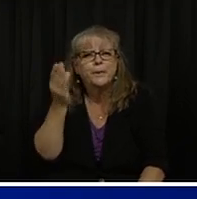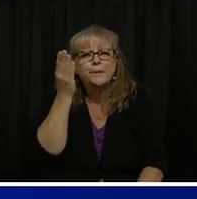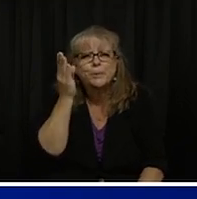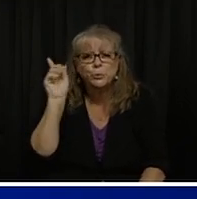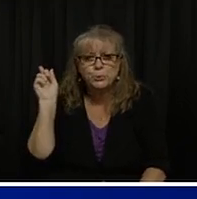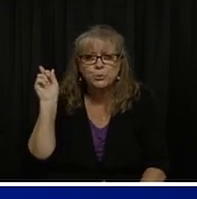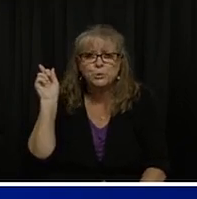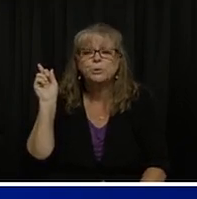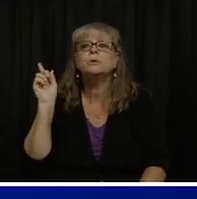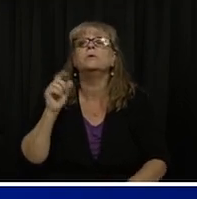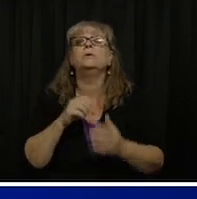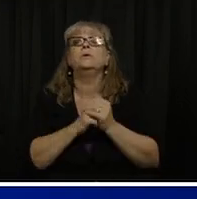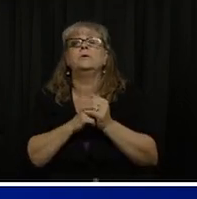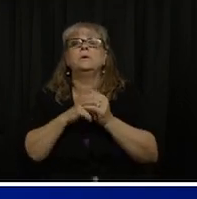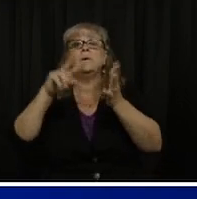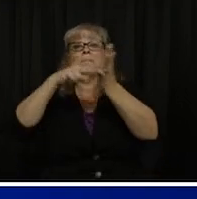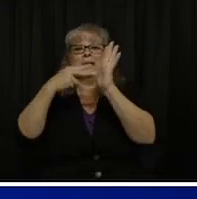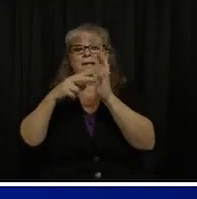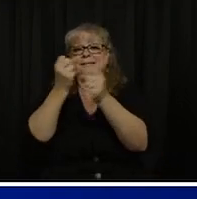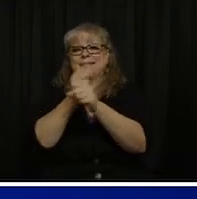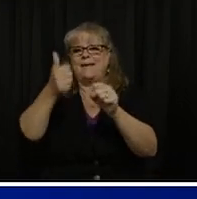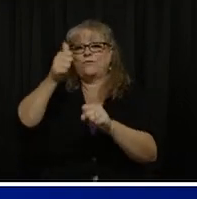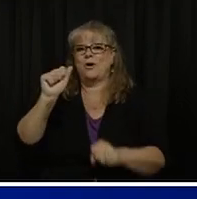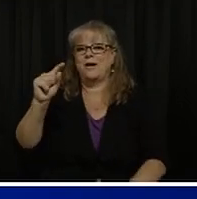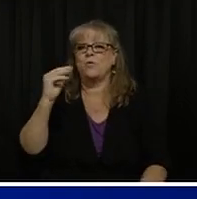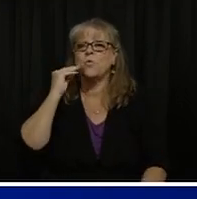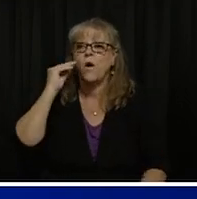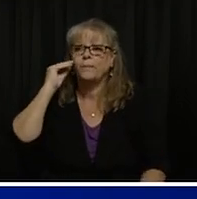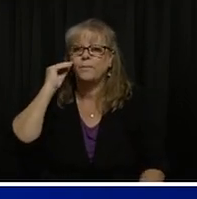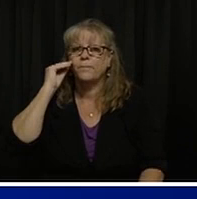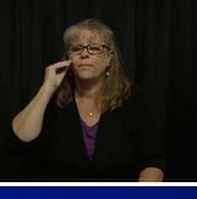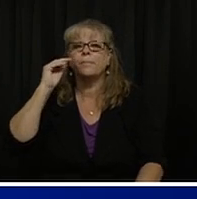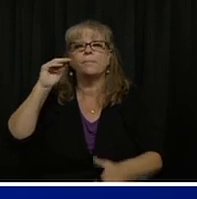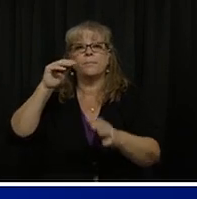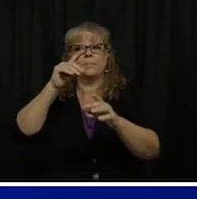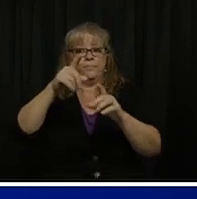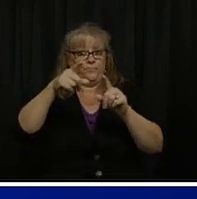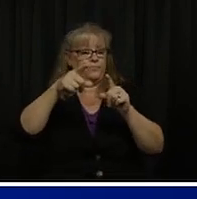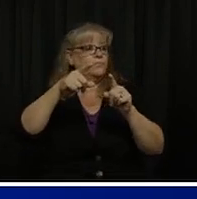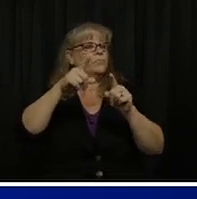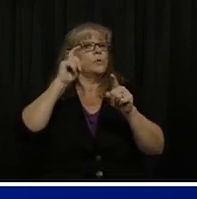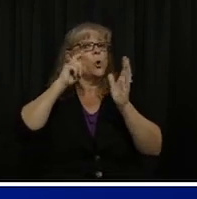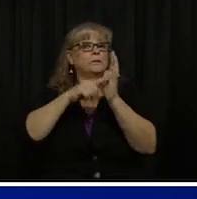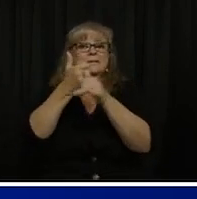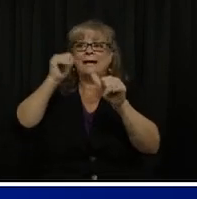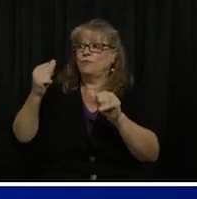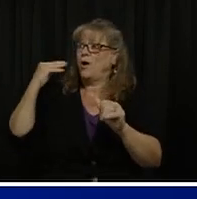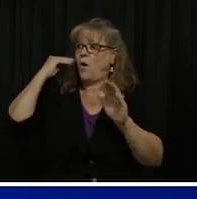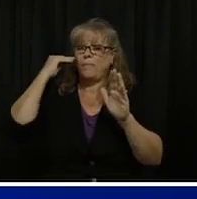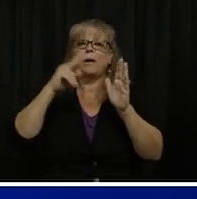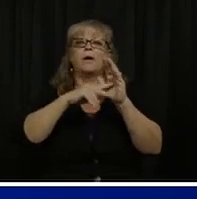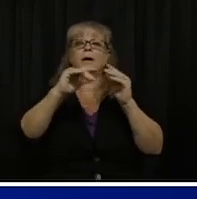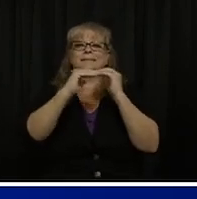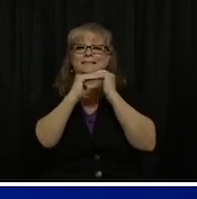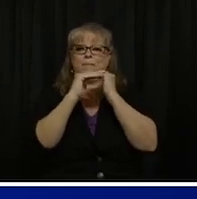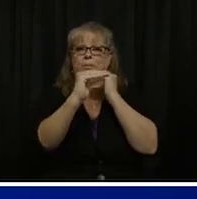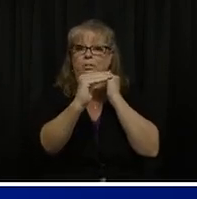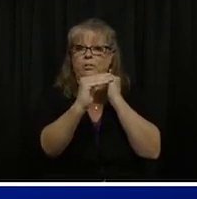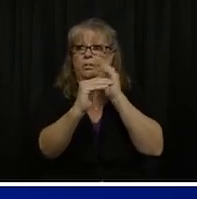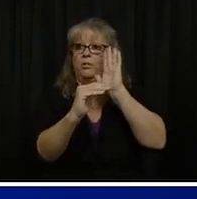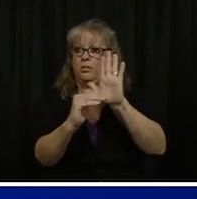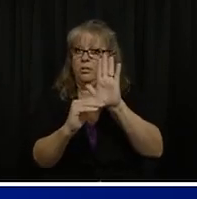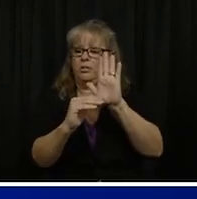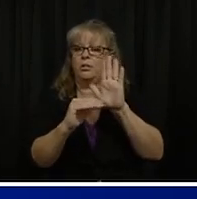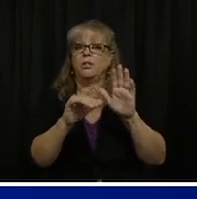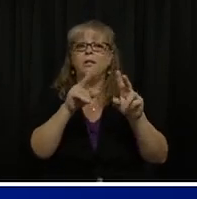-at-home period of time, where we saw a leveling out, sort of a plateau in the number of hospitalizations occurring. If you look at the orange line, that is where